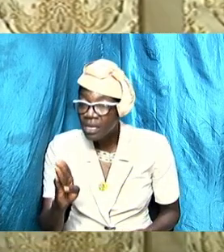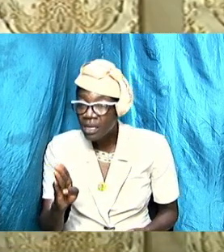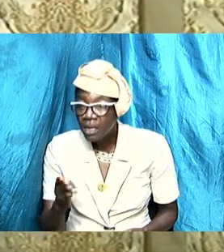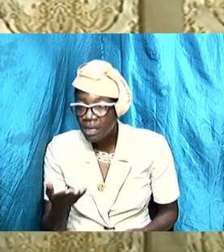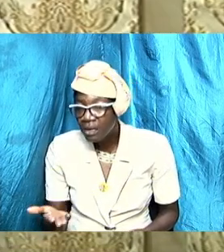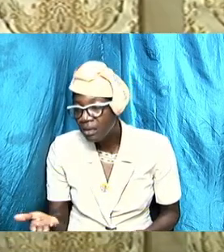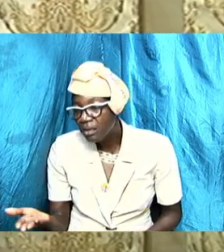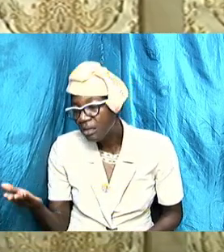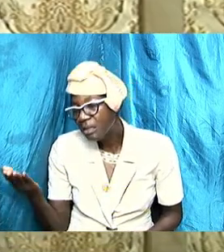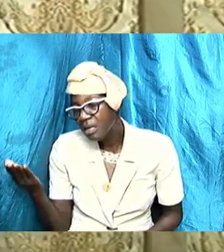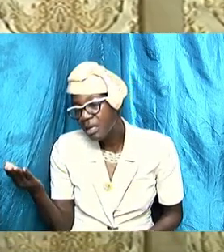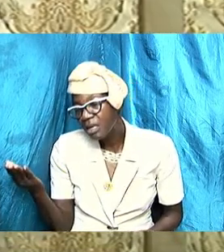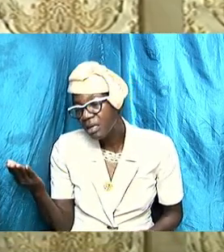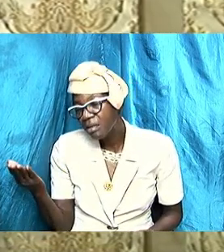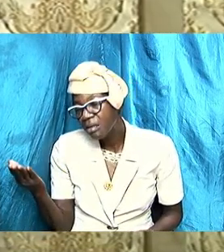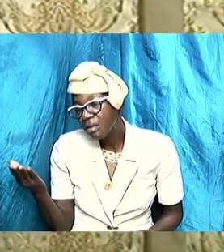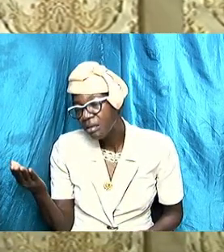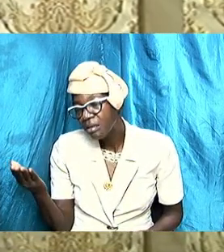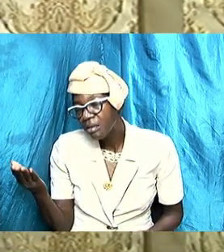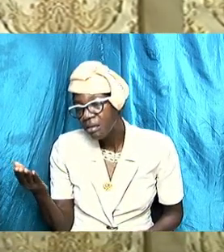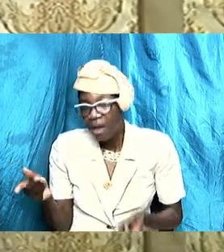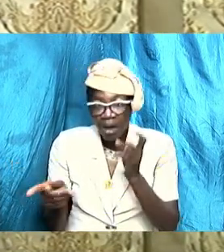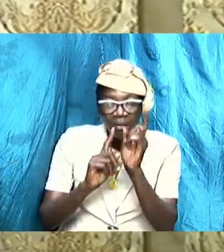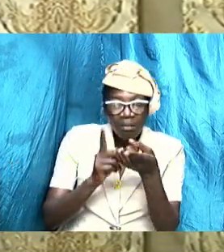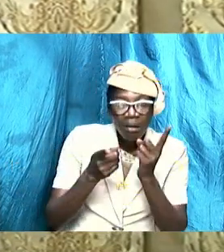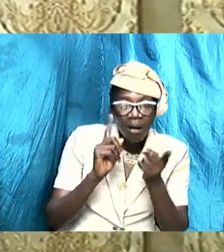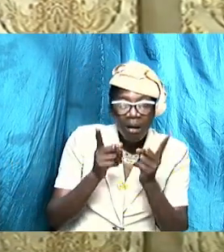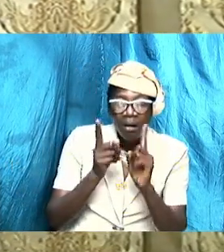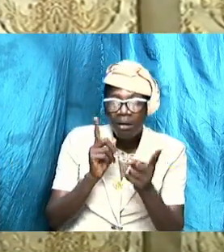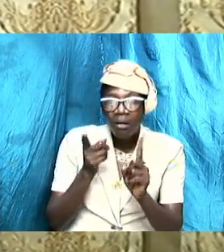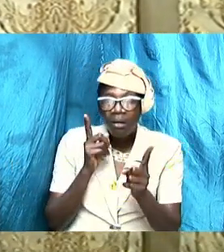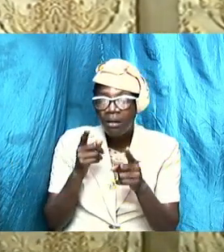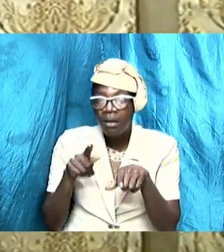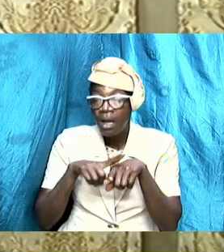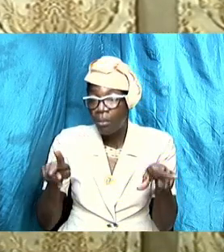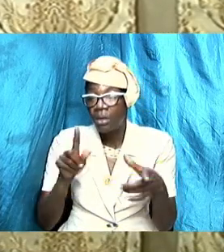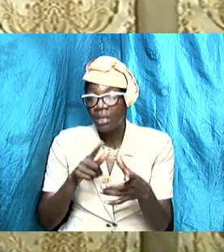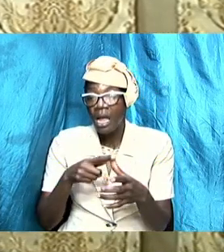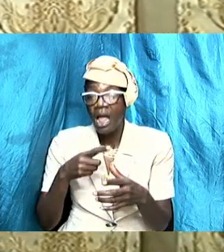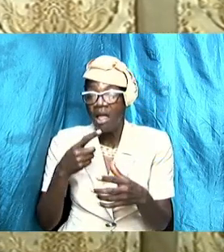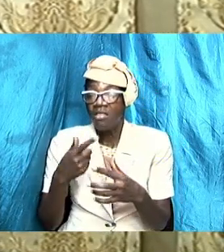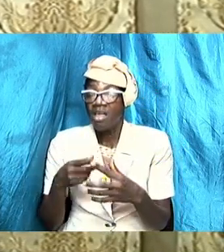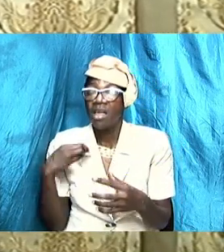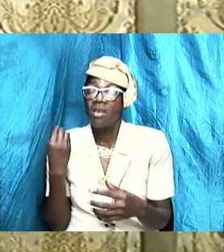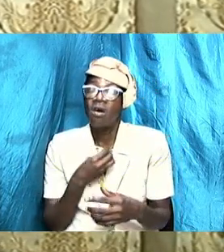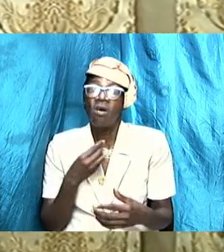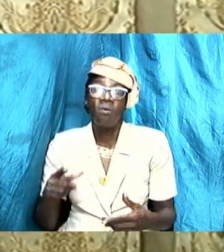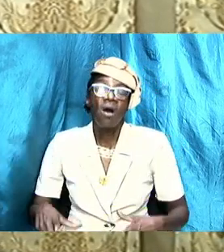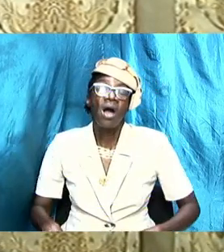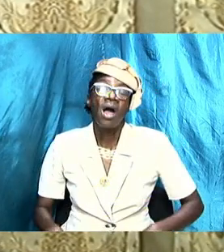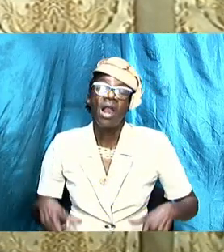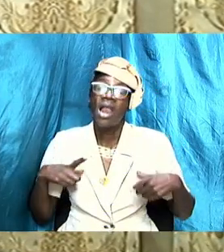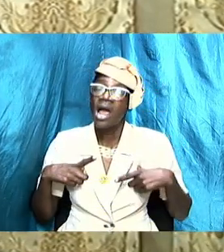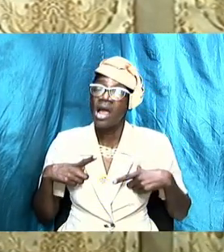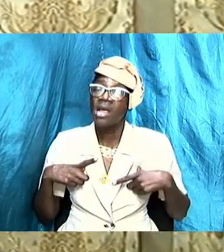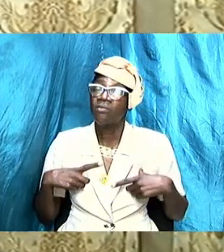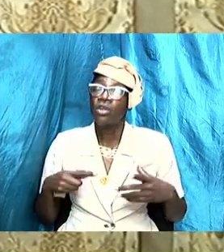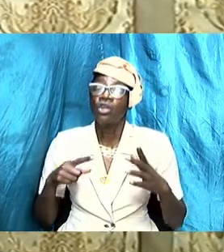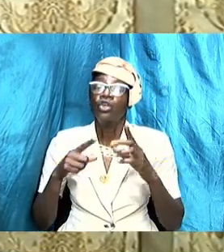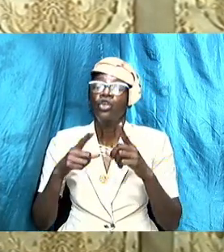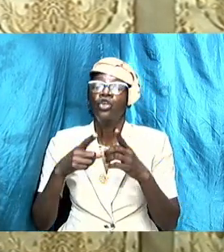just be a statement but then our lives display a different reality